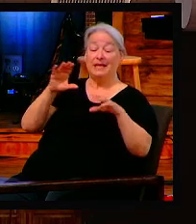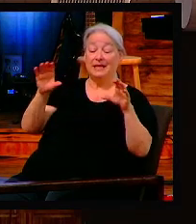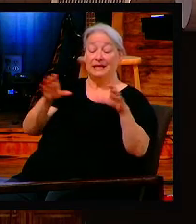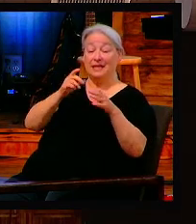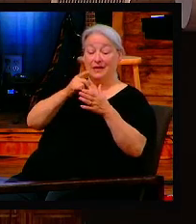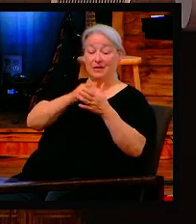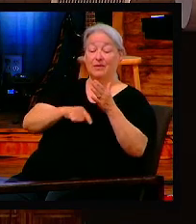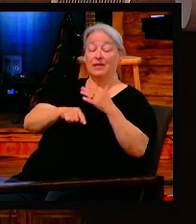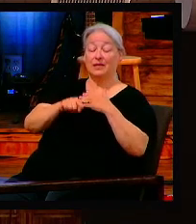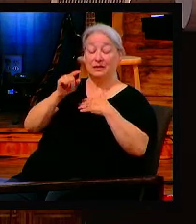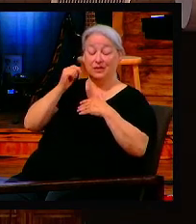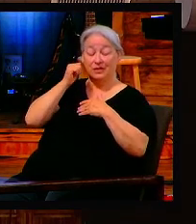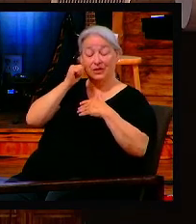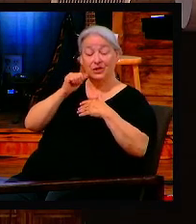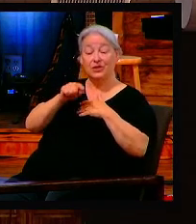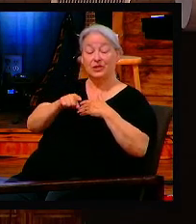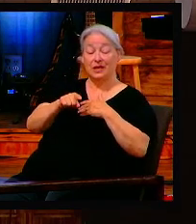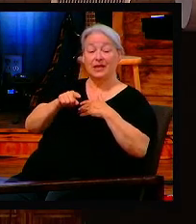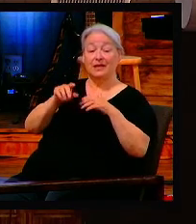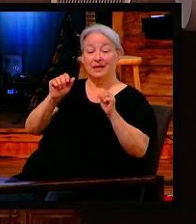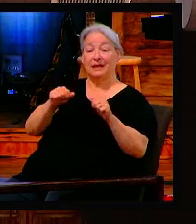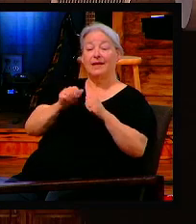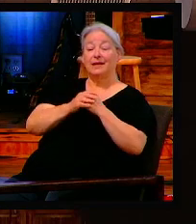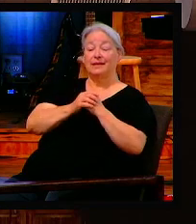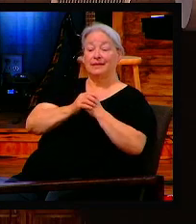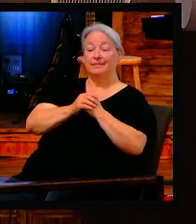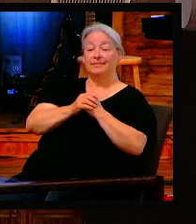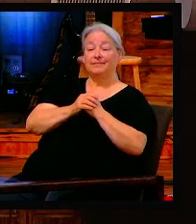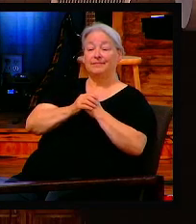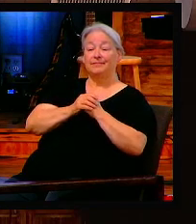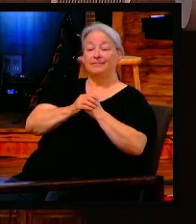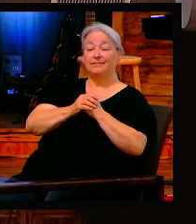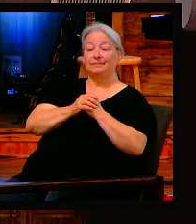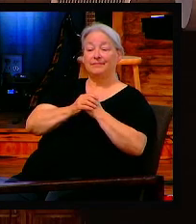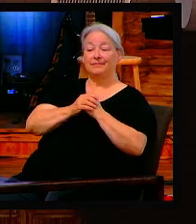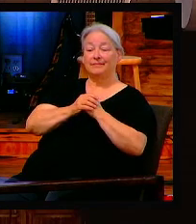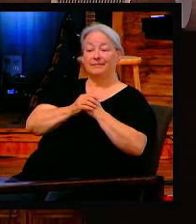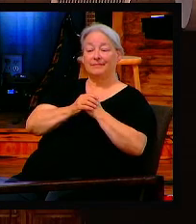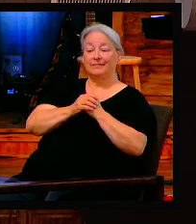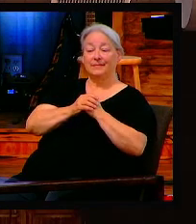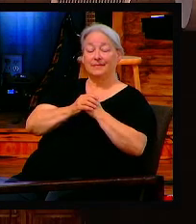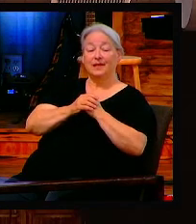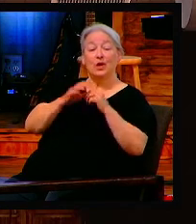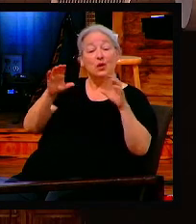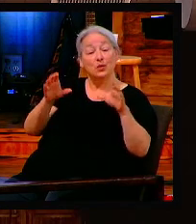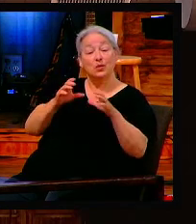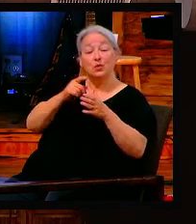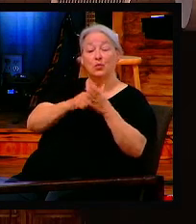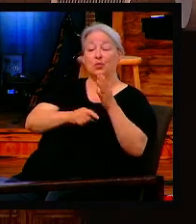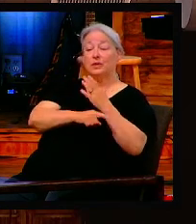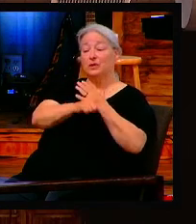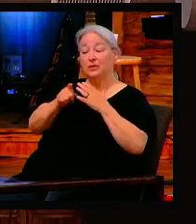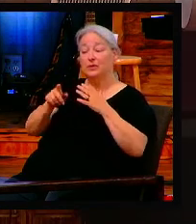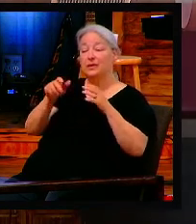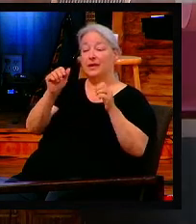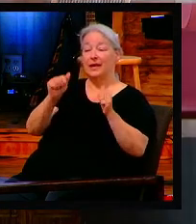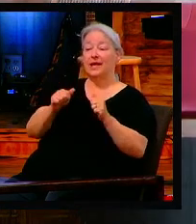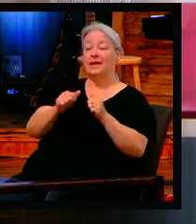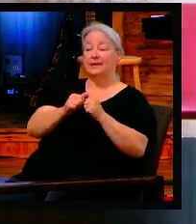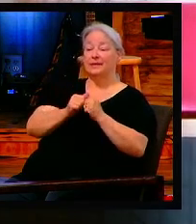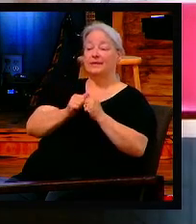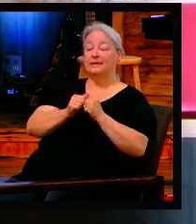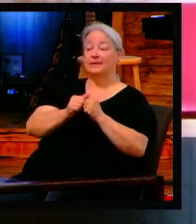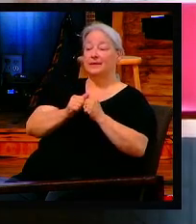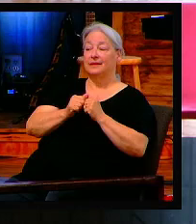Do what you can. Amen. Just do what you can. And that's good. Do what you can. She has come